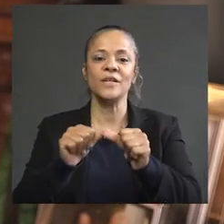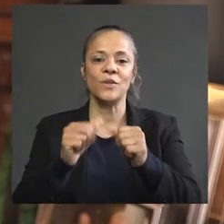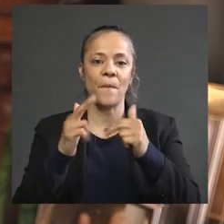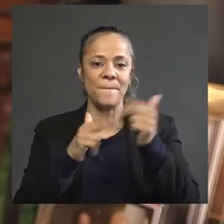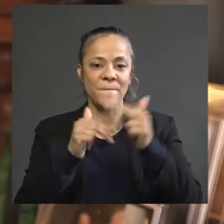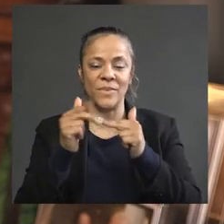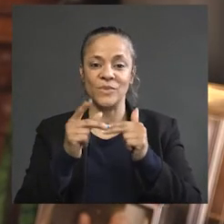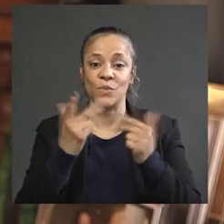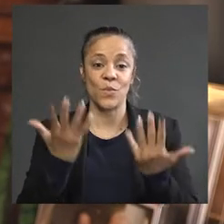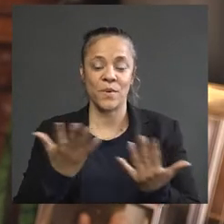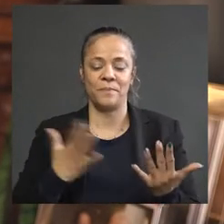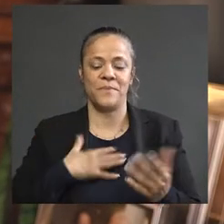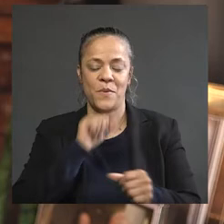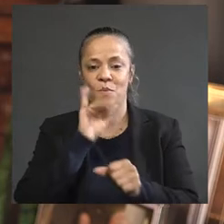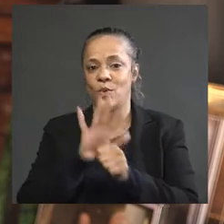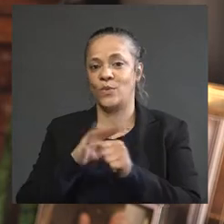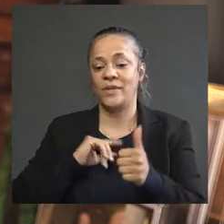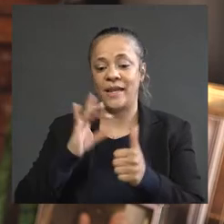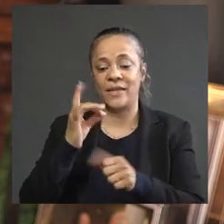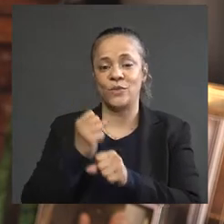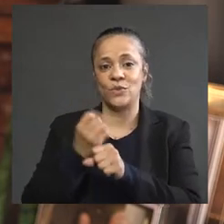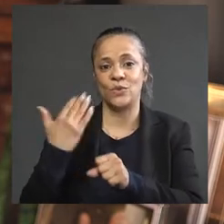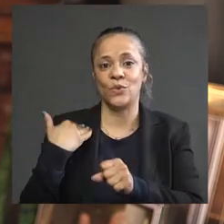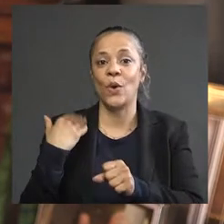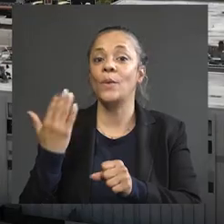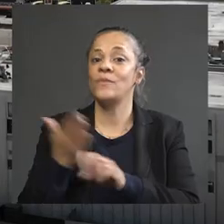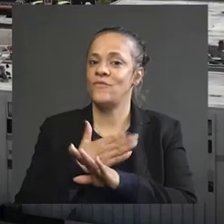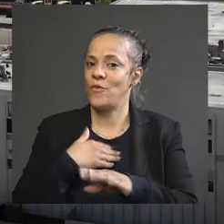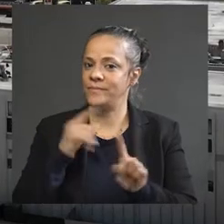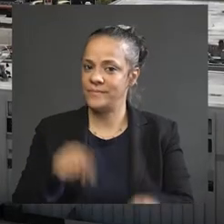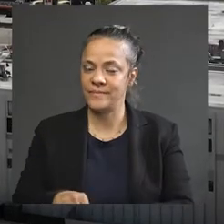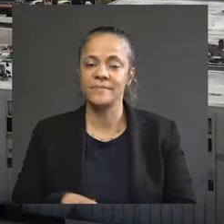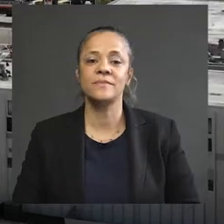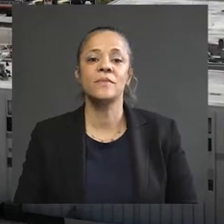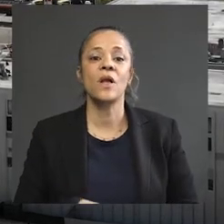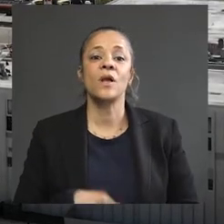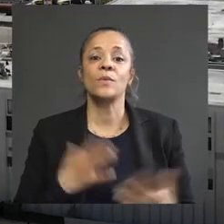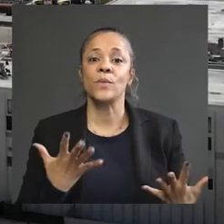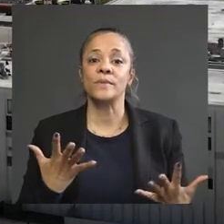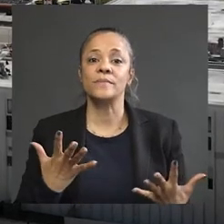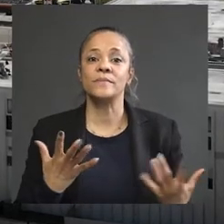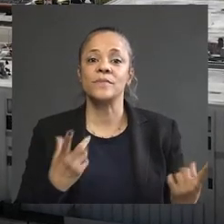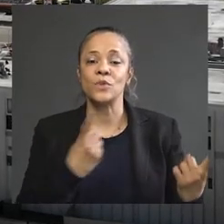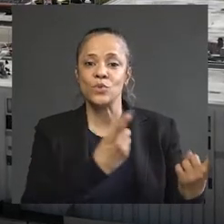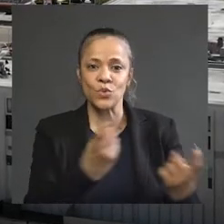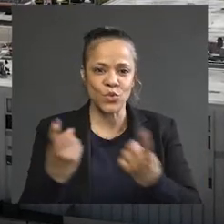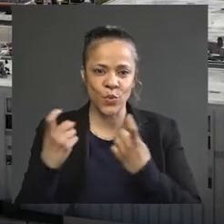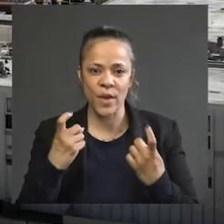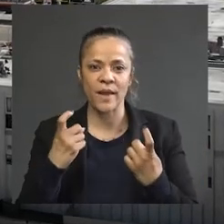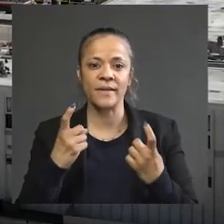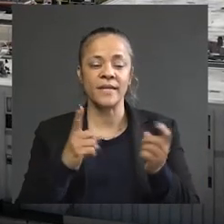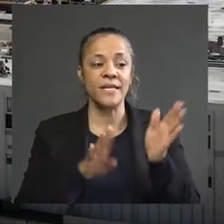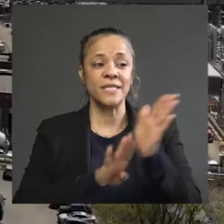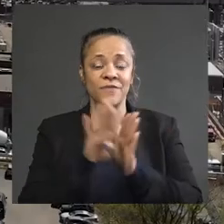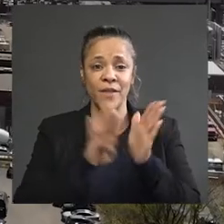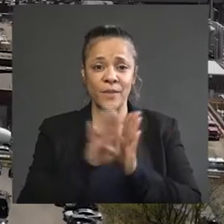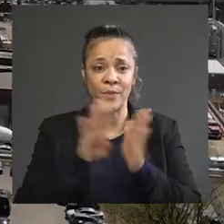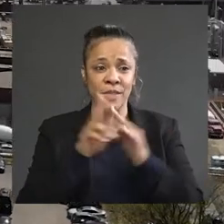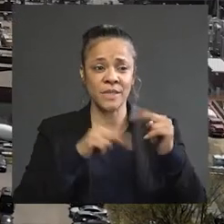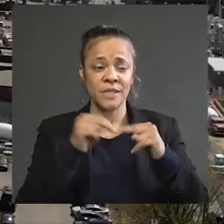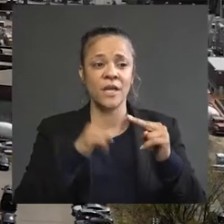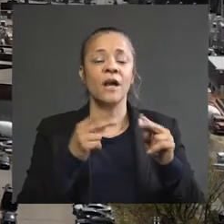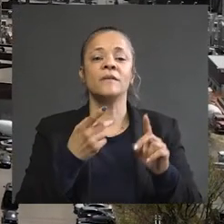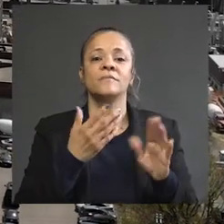made to you eight years ago when I first took office and that was to attract interest and development away from the waterfront and help realize Jersey City's full